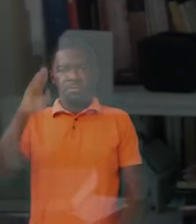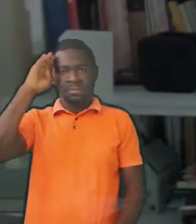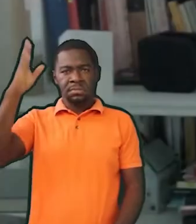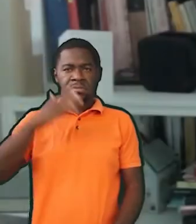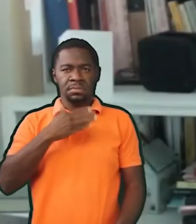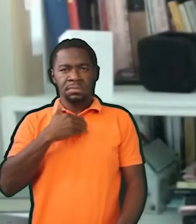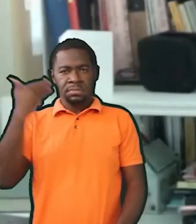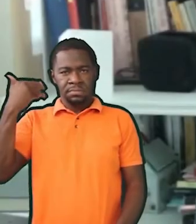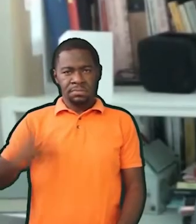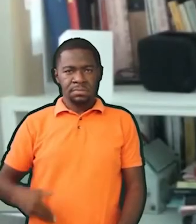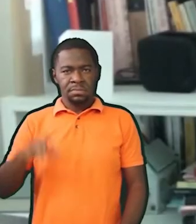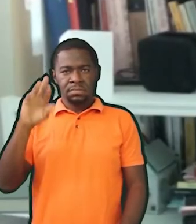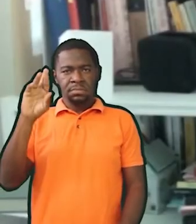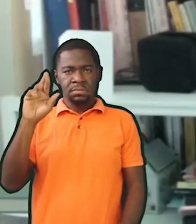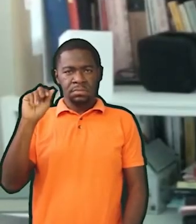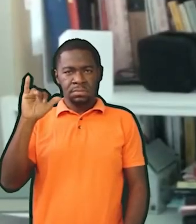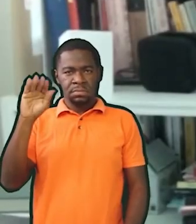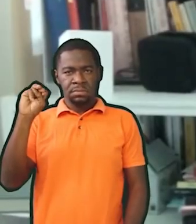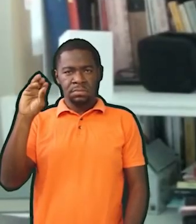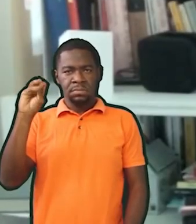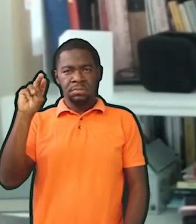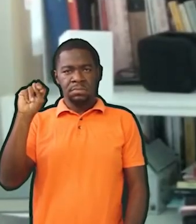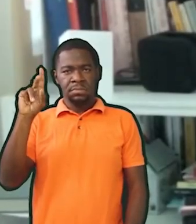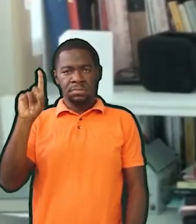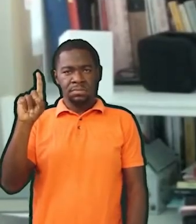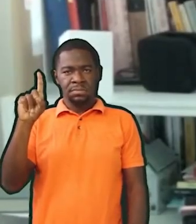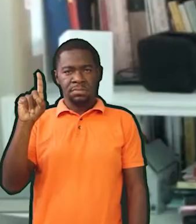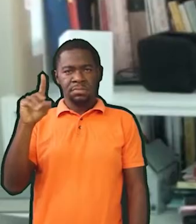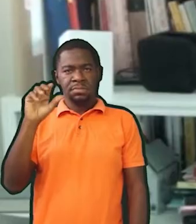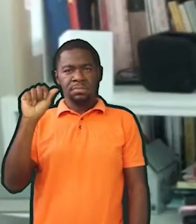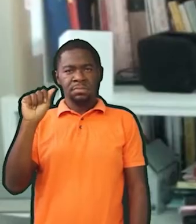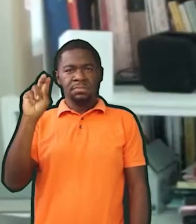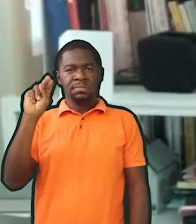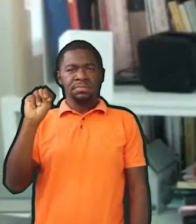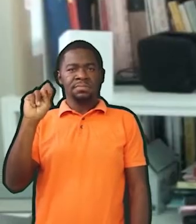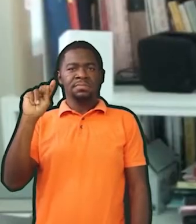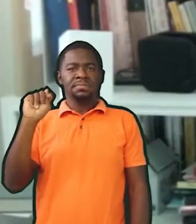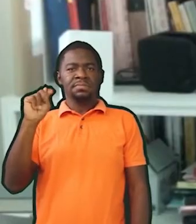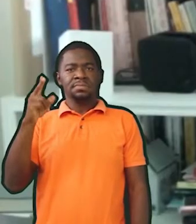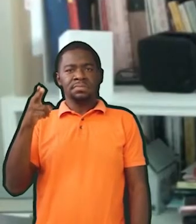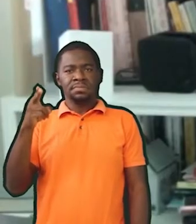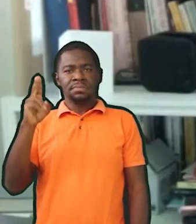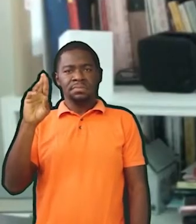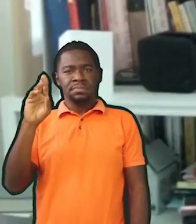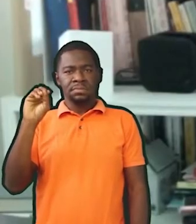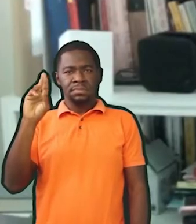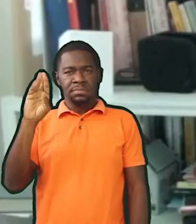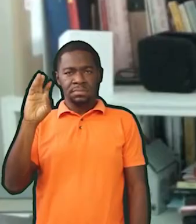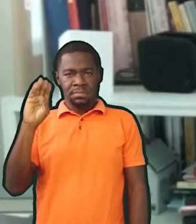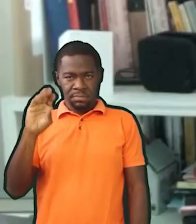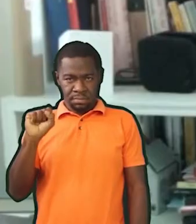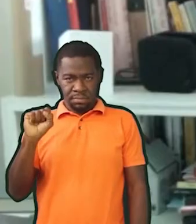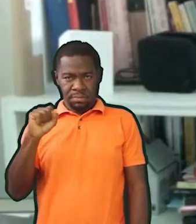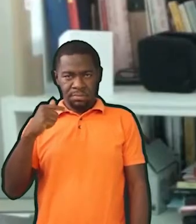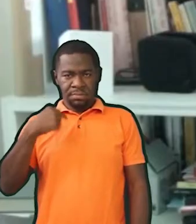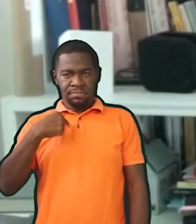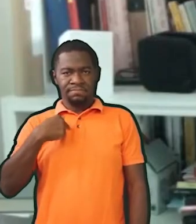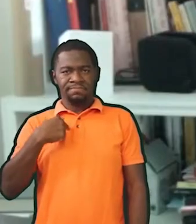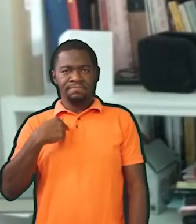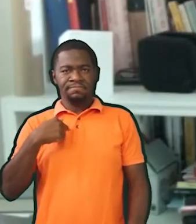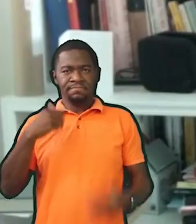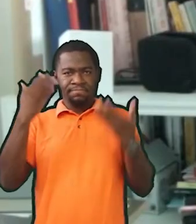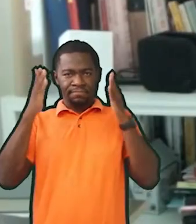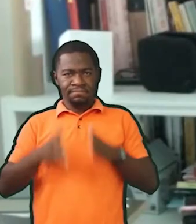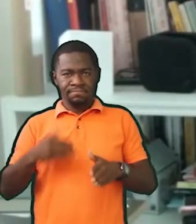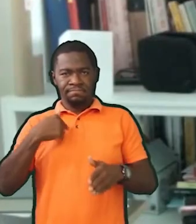Hello, my name is Raymond Antrobus. I am a poet. I am a educator. I